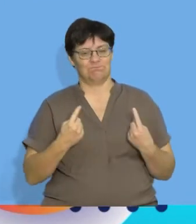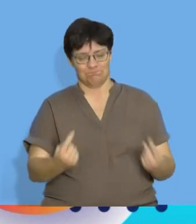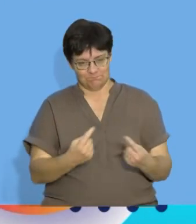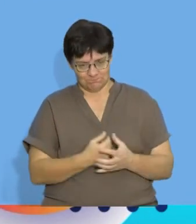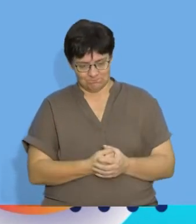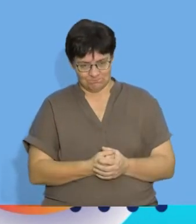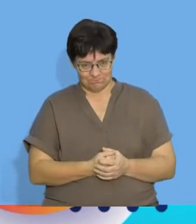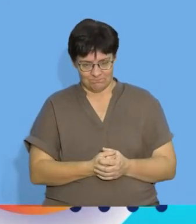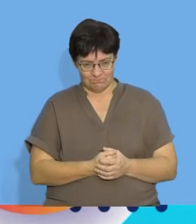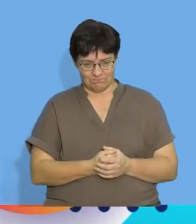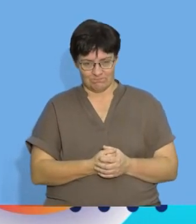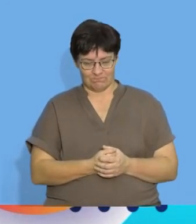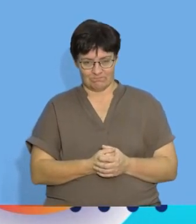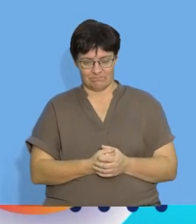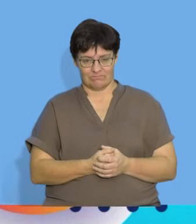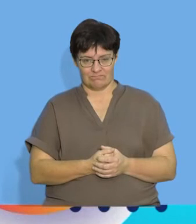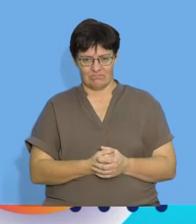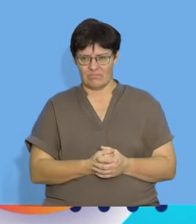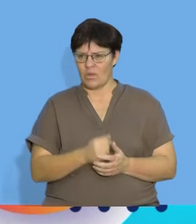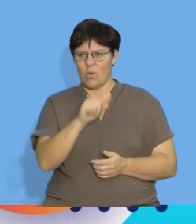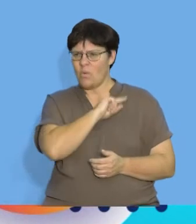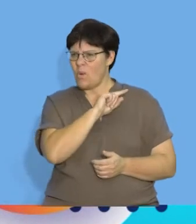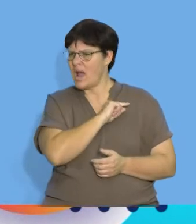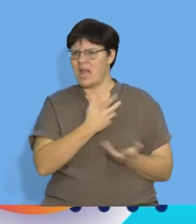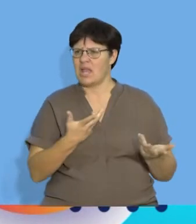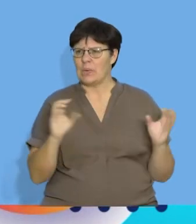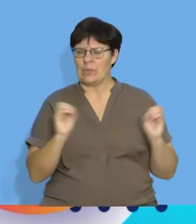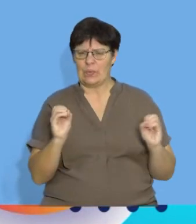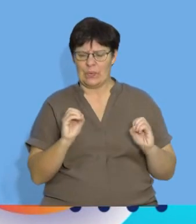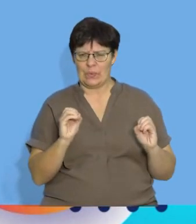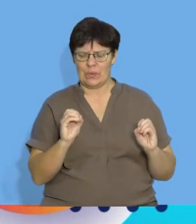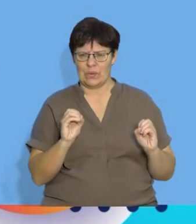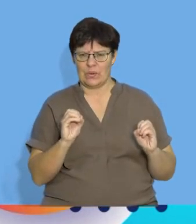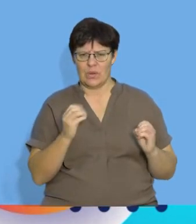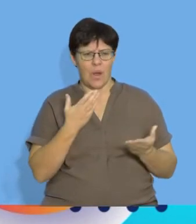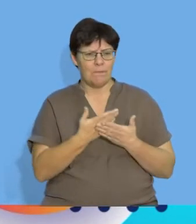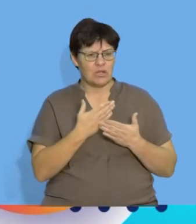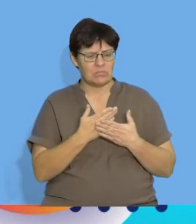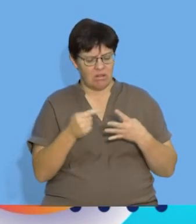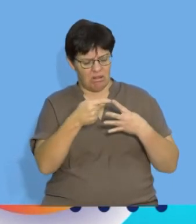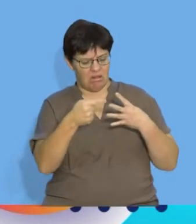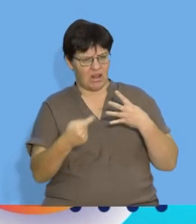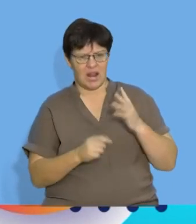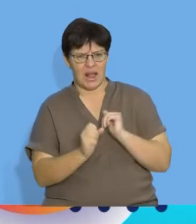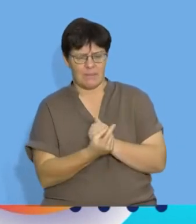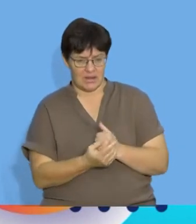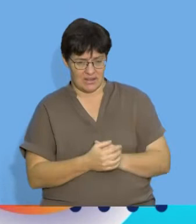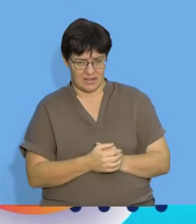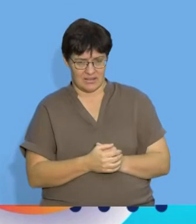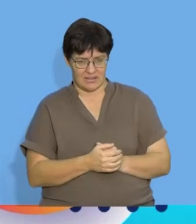a term in our sequence. But why would it not be a term in our sequence? What are the possible conditions?